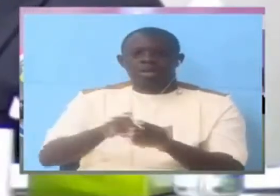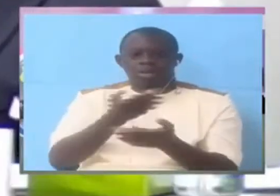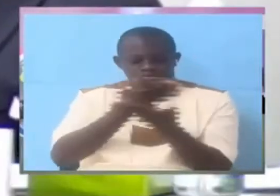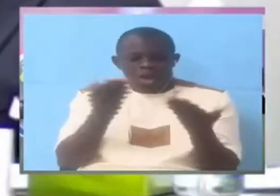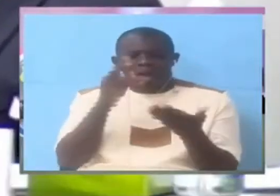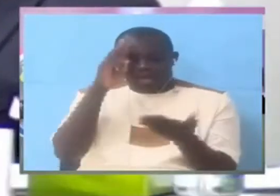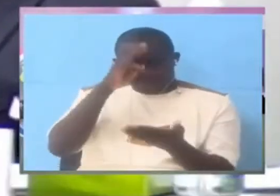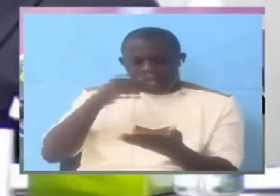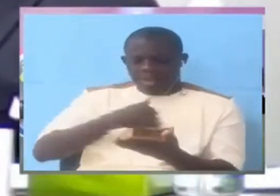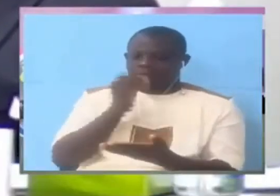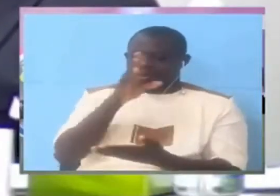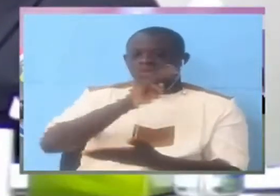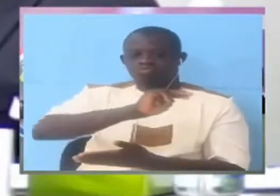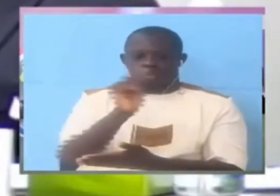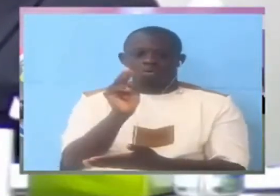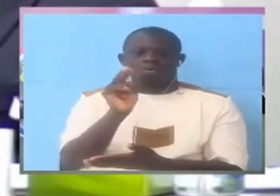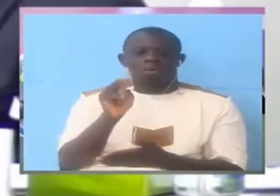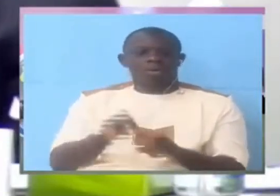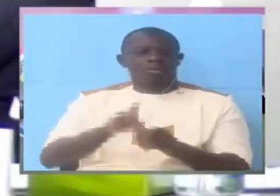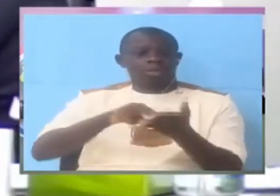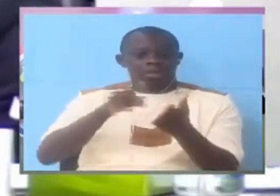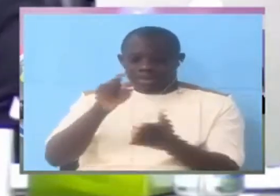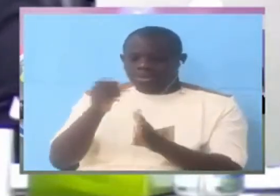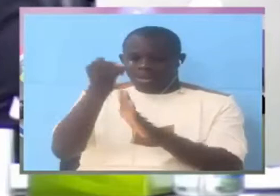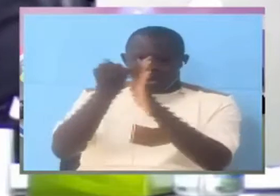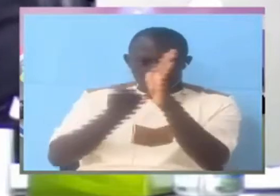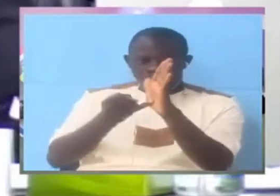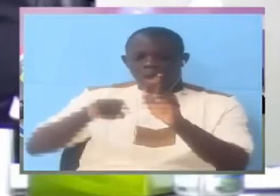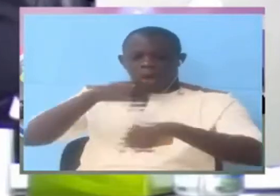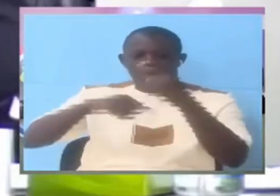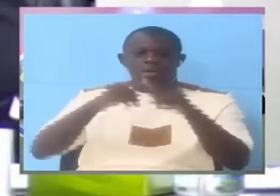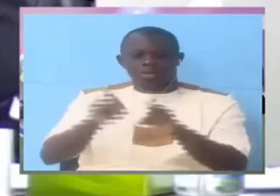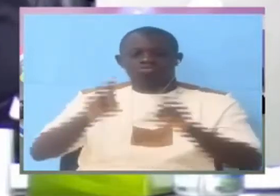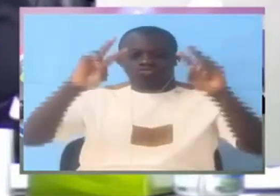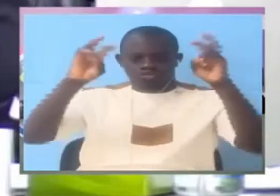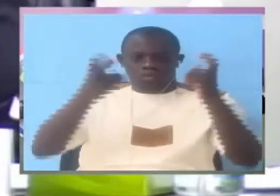That should be an issue of subject matter.